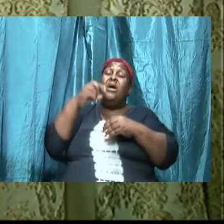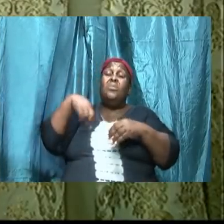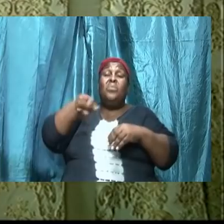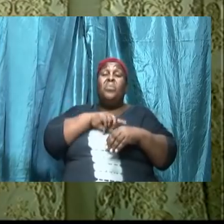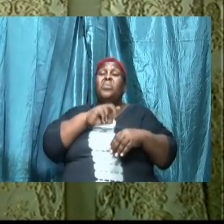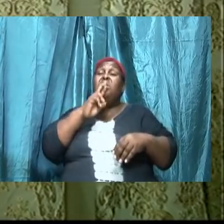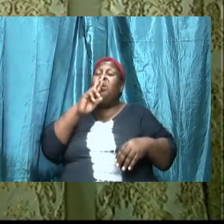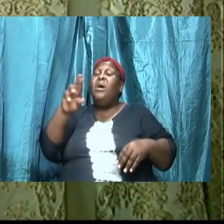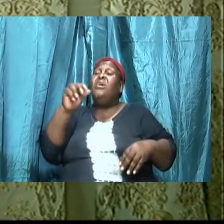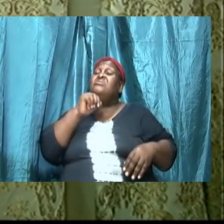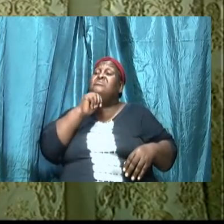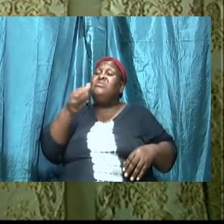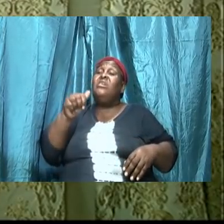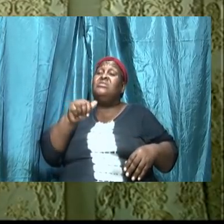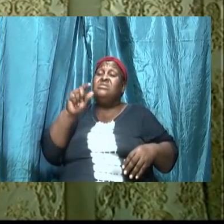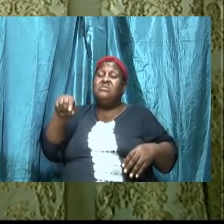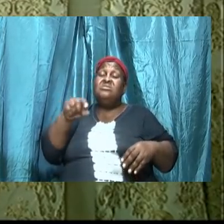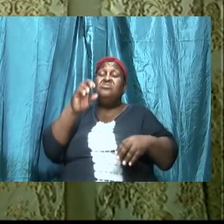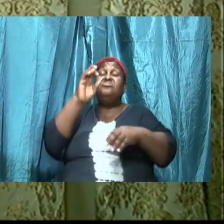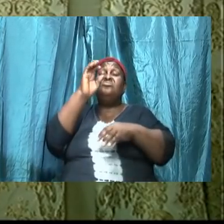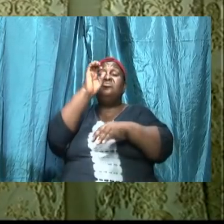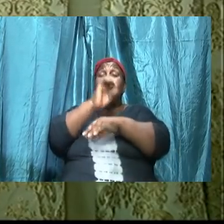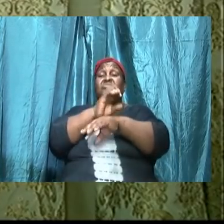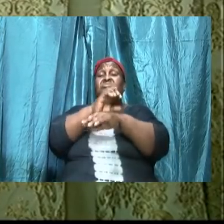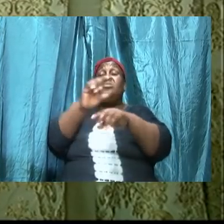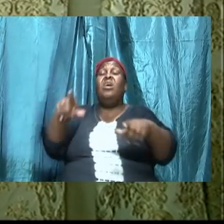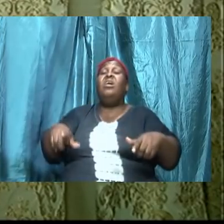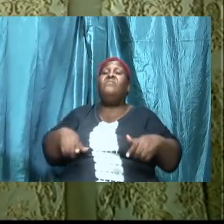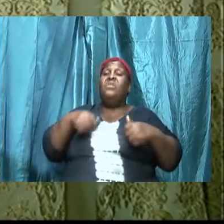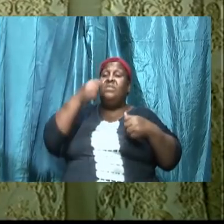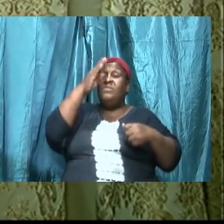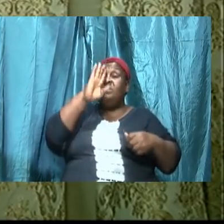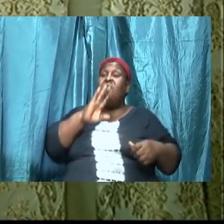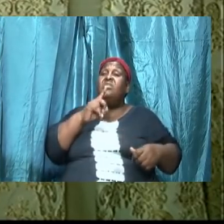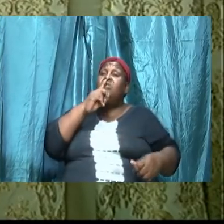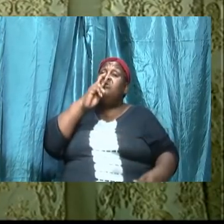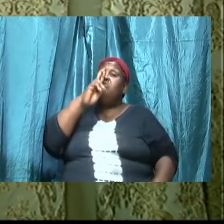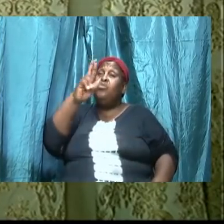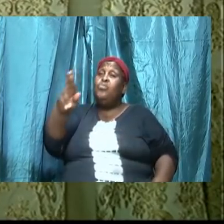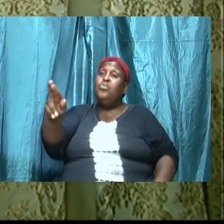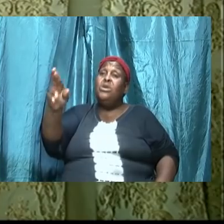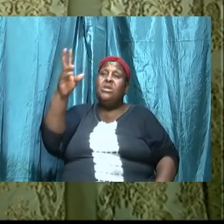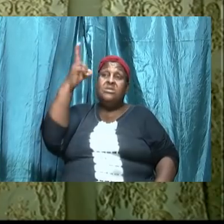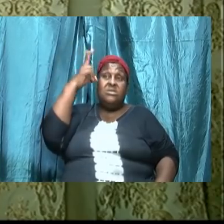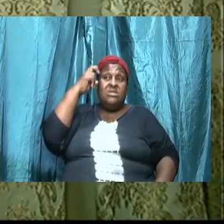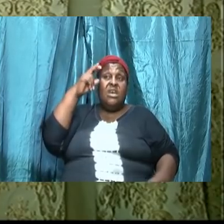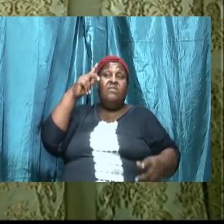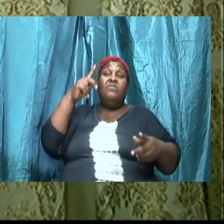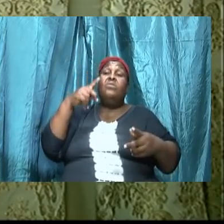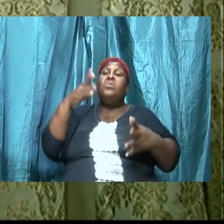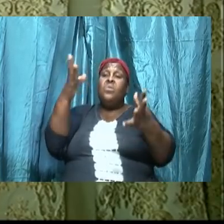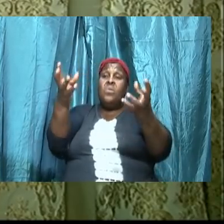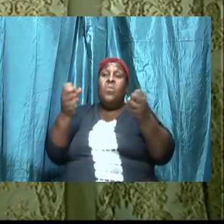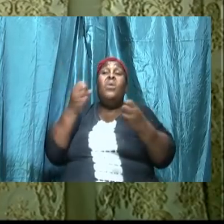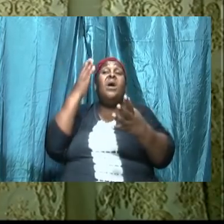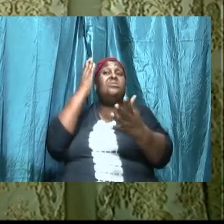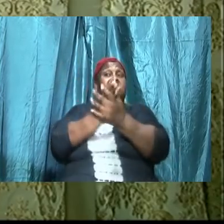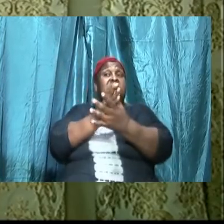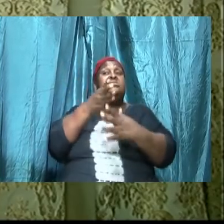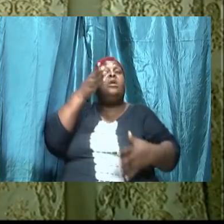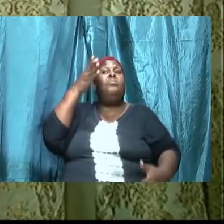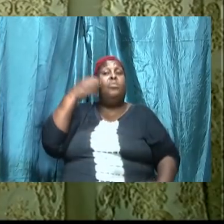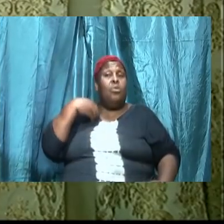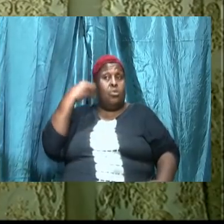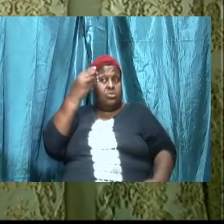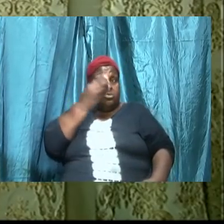serve a real God and there is a real devil looking on your journey on our journey